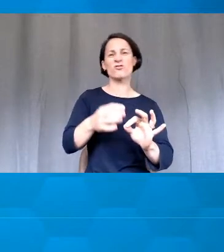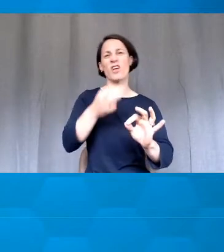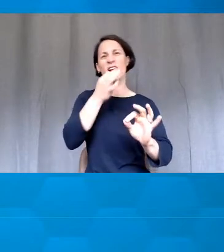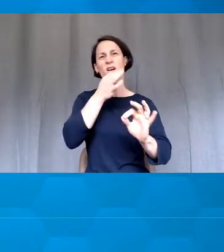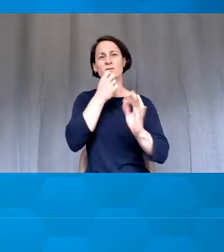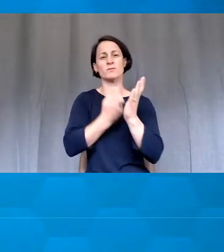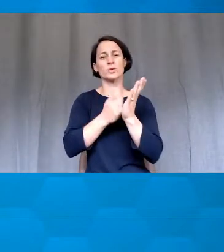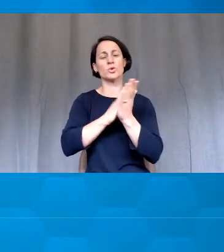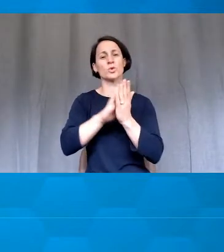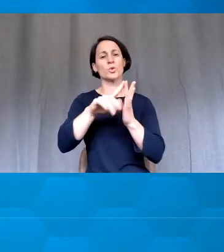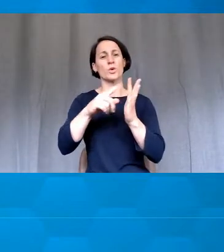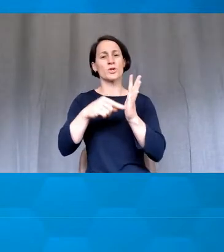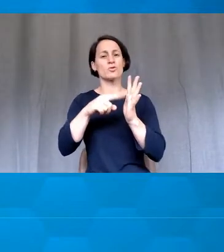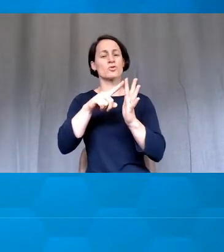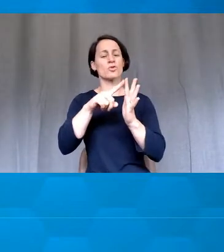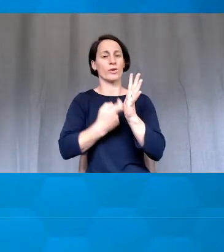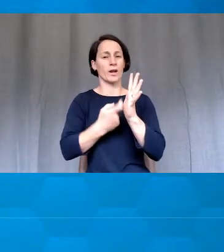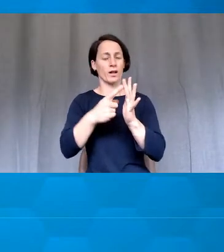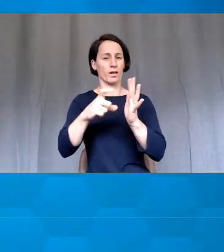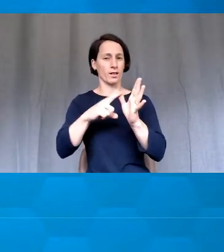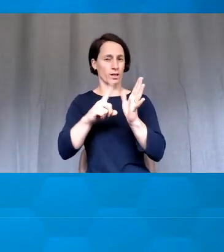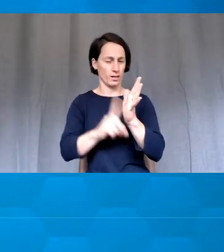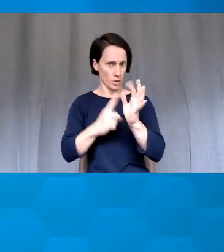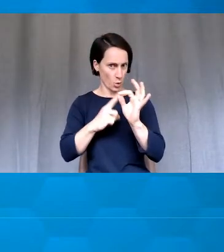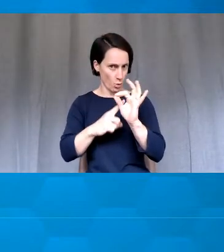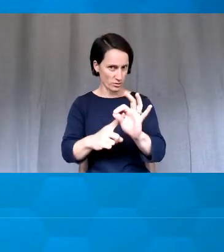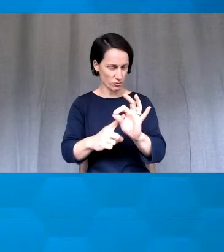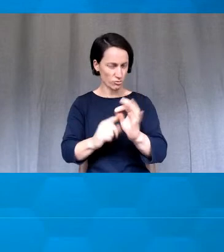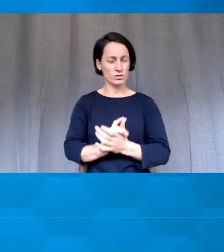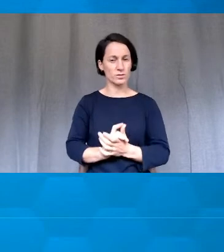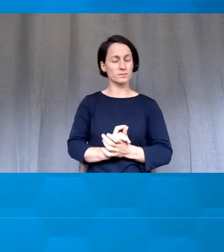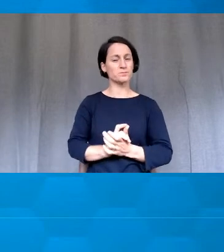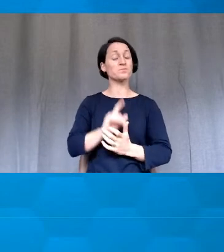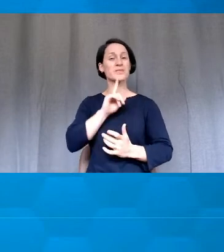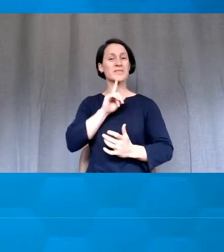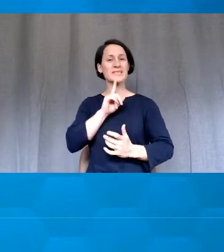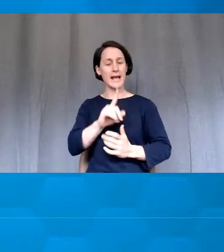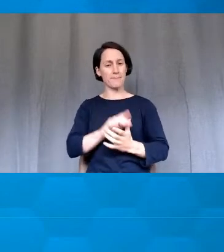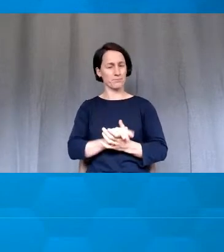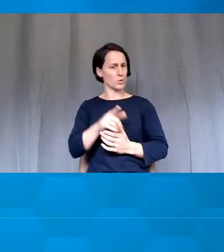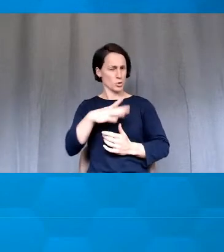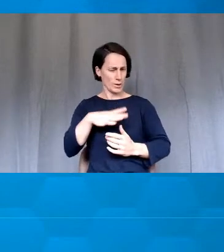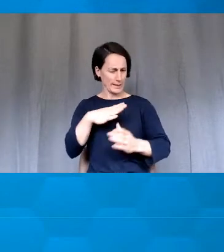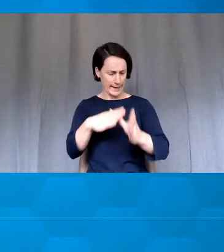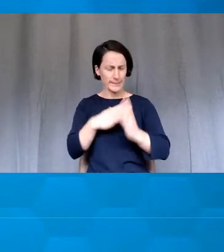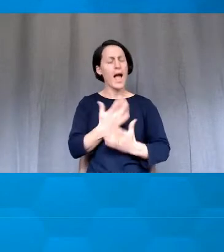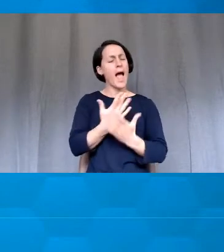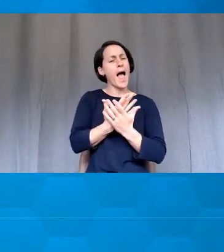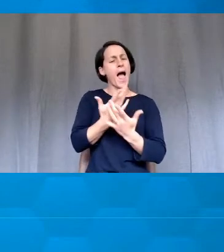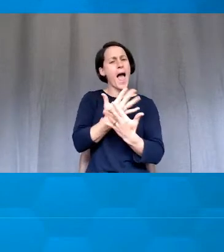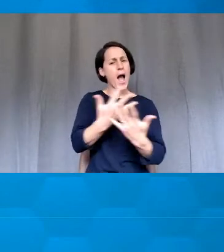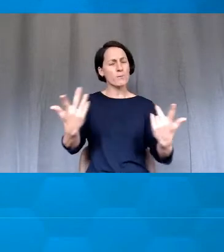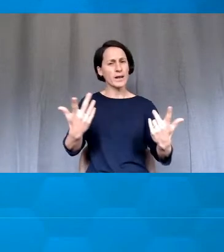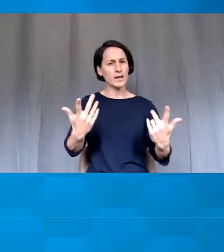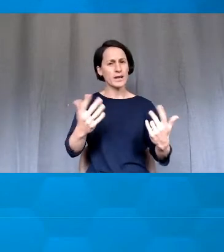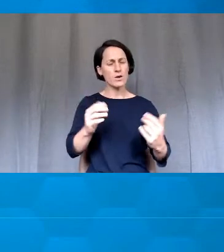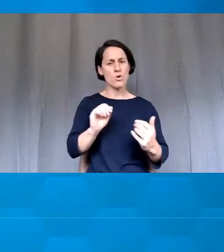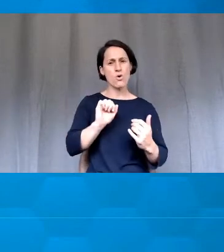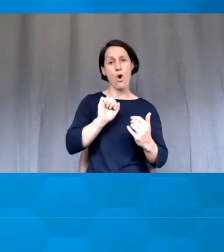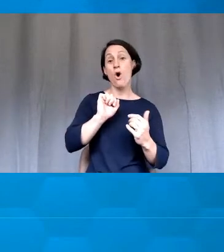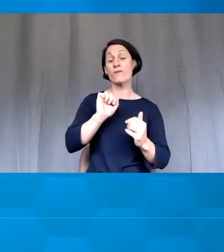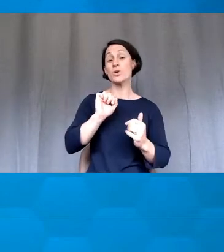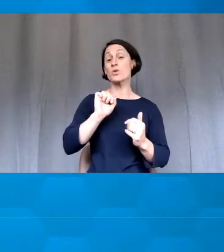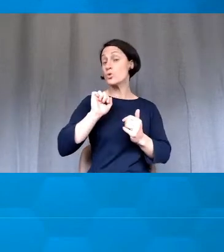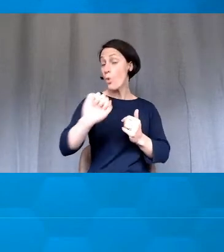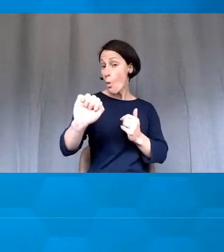about. And then here are the rhetorical questions. How many of the pieces of feedback you wrote were read out aloud by a